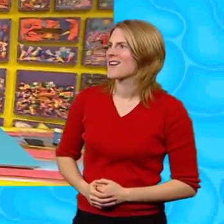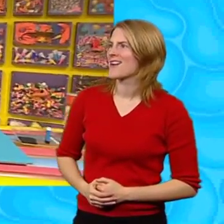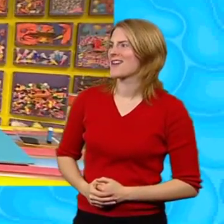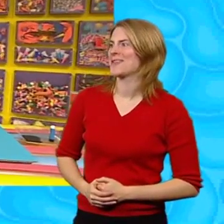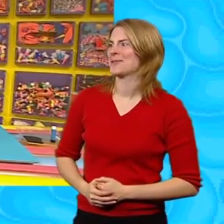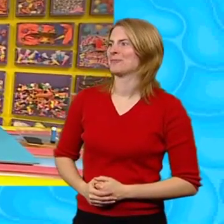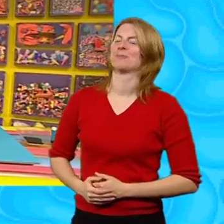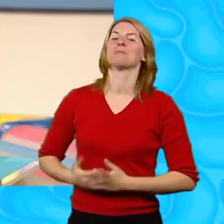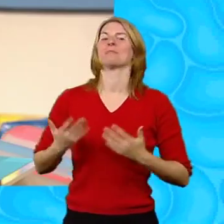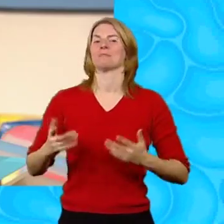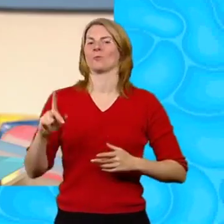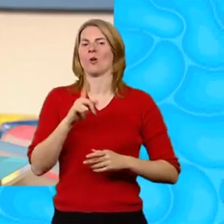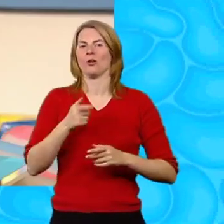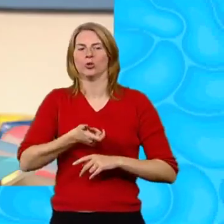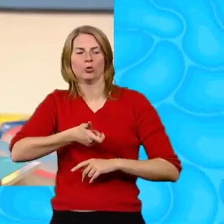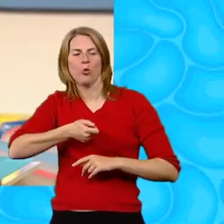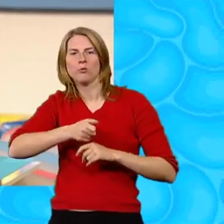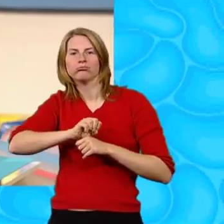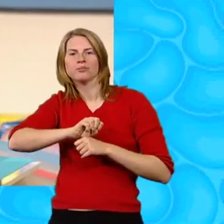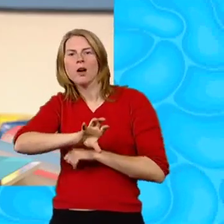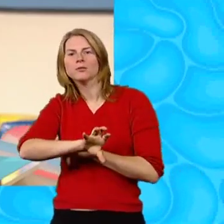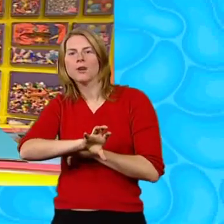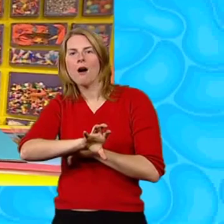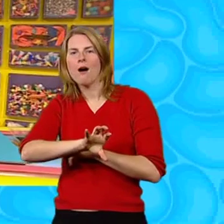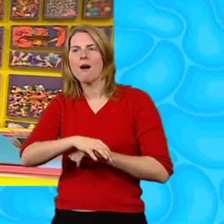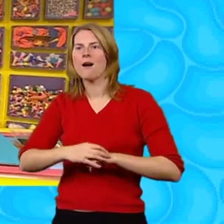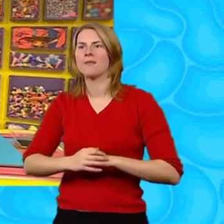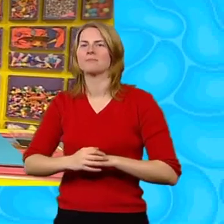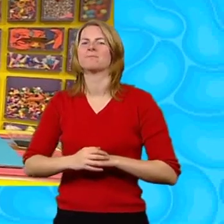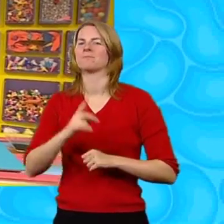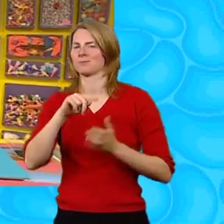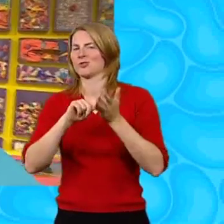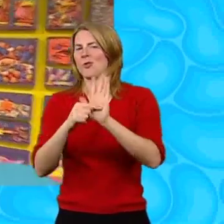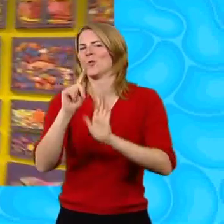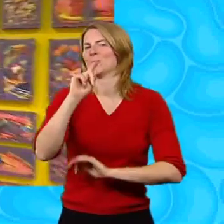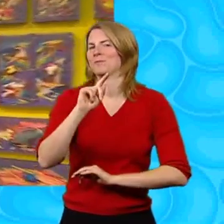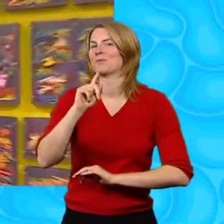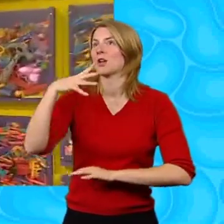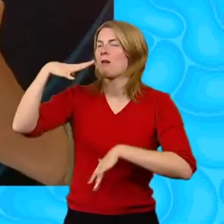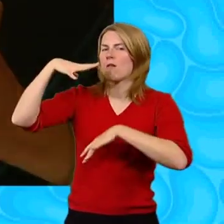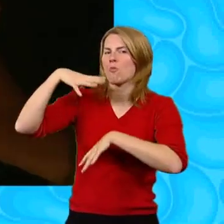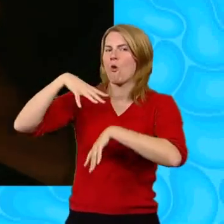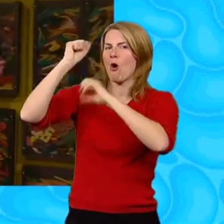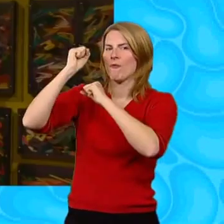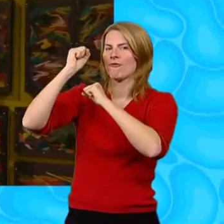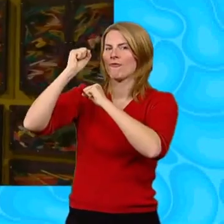Let's make a torch projector I'll show you what I mean Let's turn the lights down